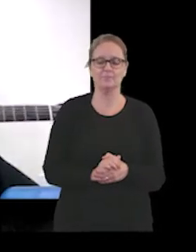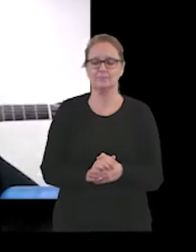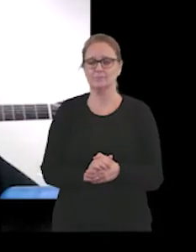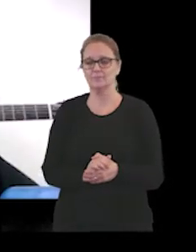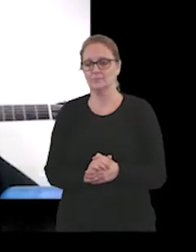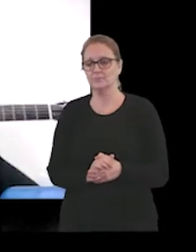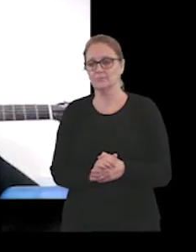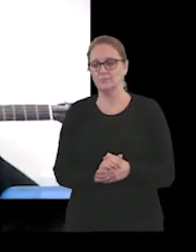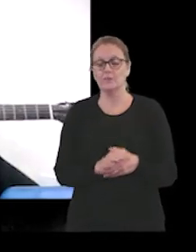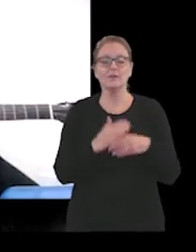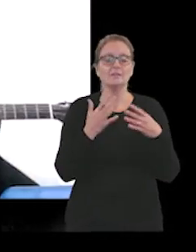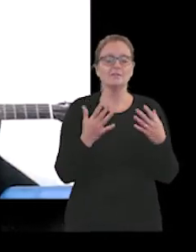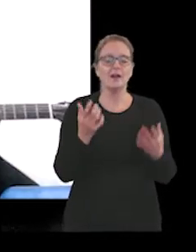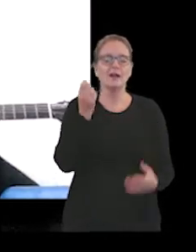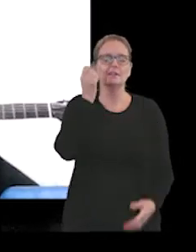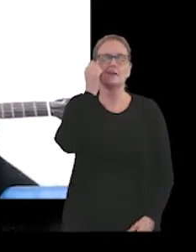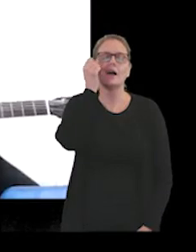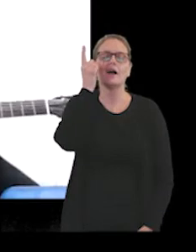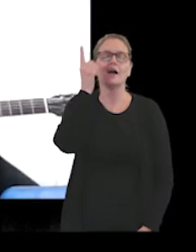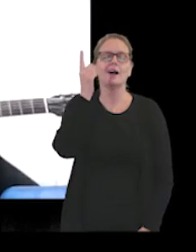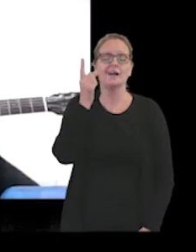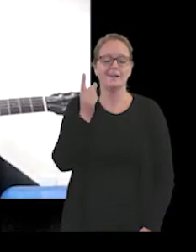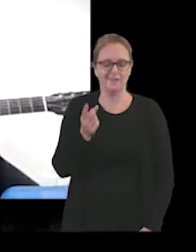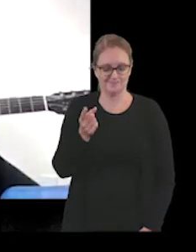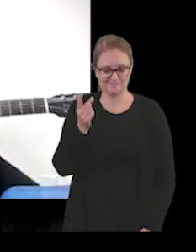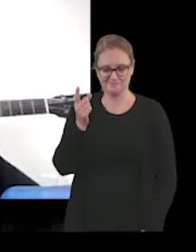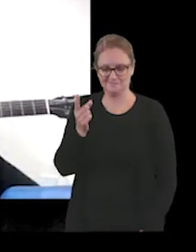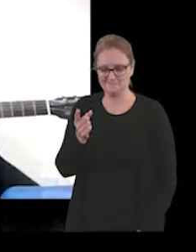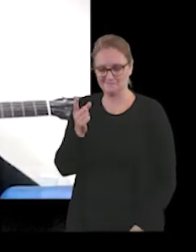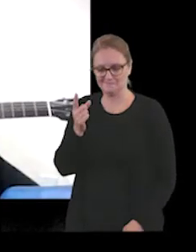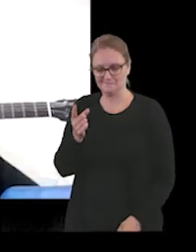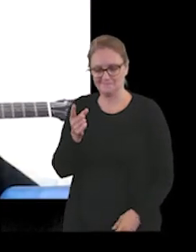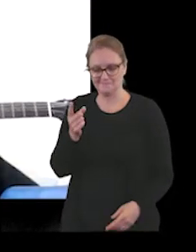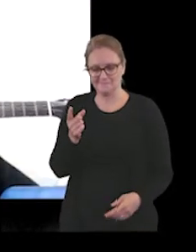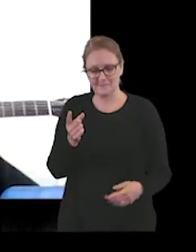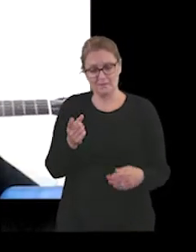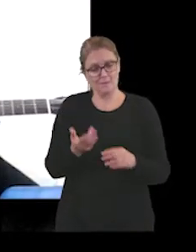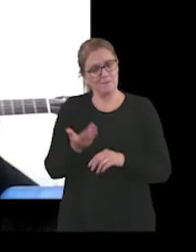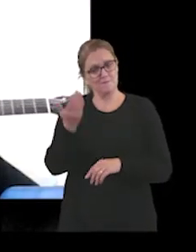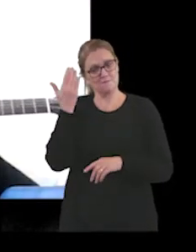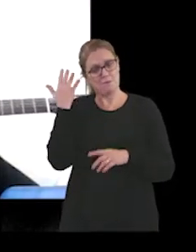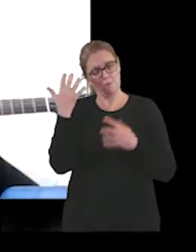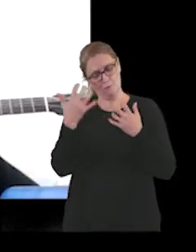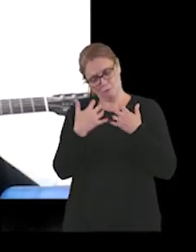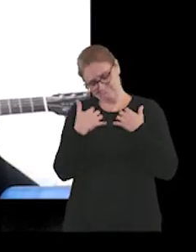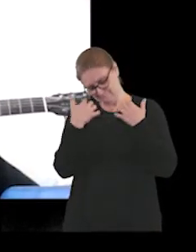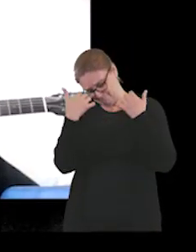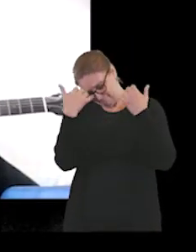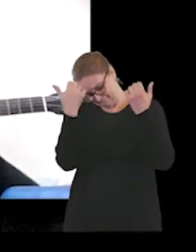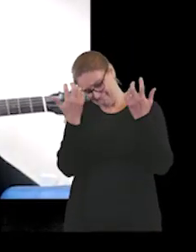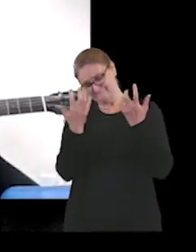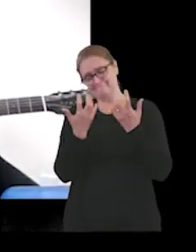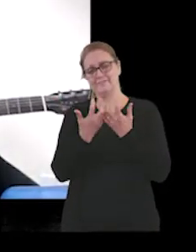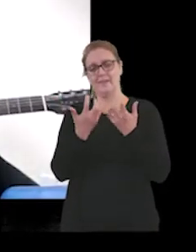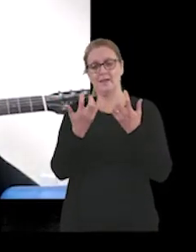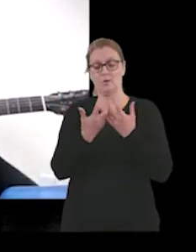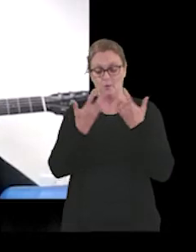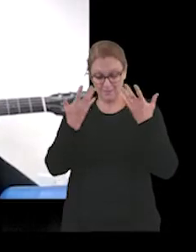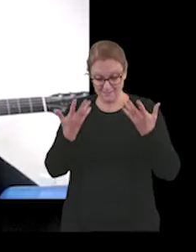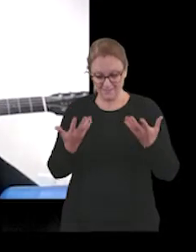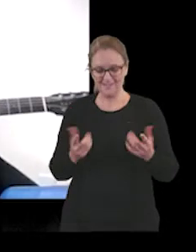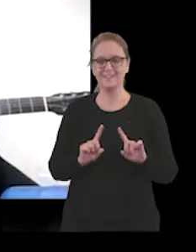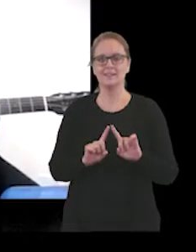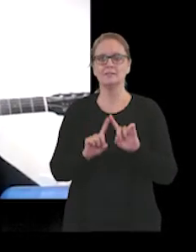Now I understand the way I was and now I am. Show me